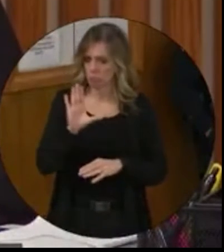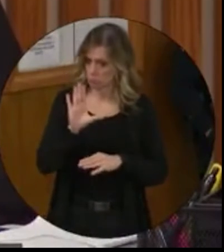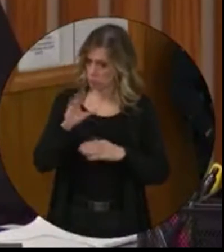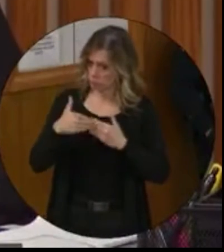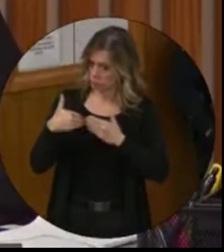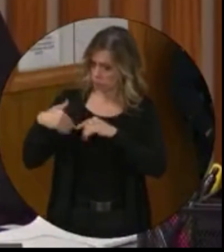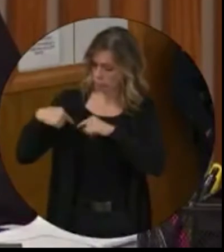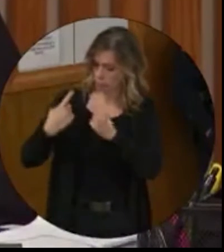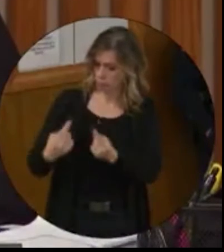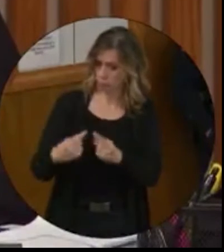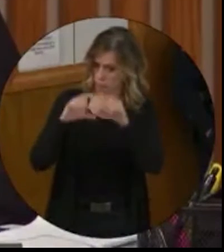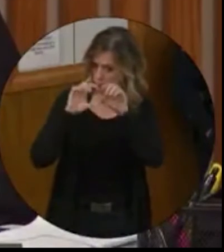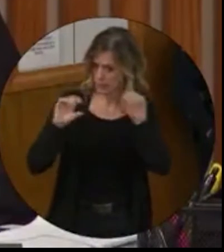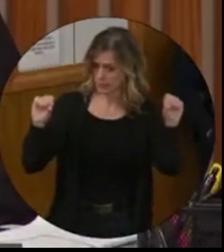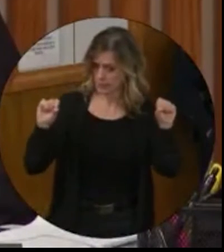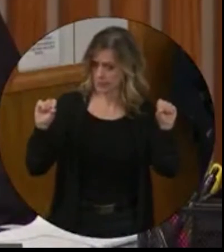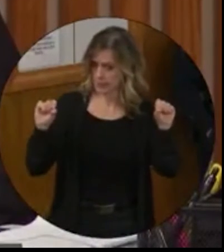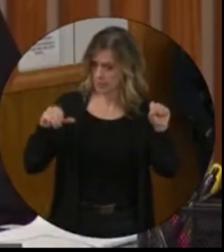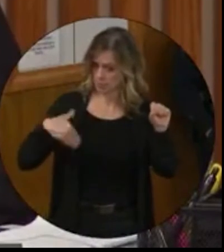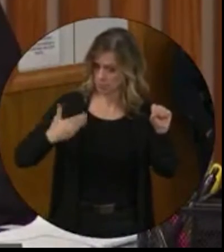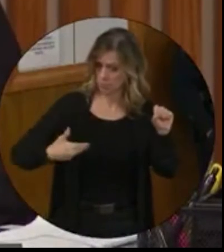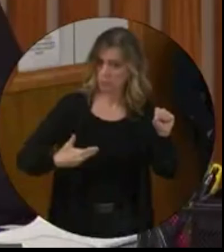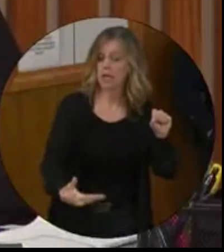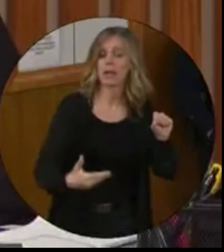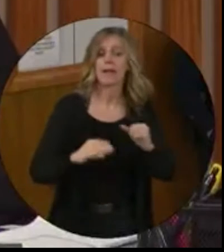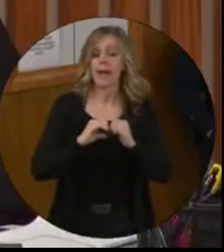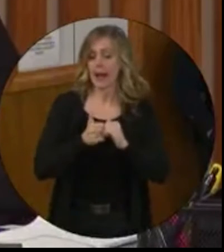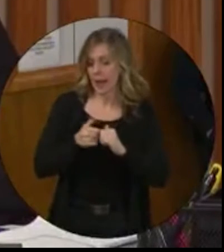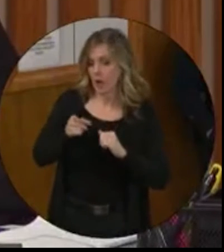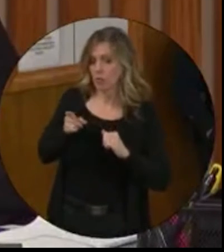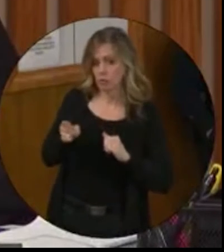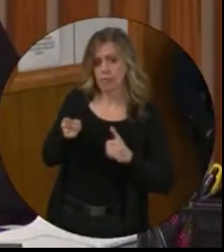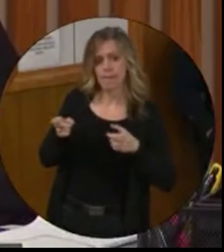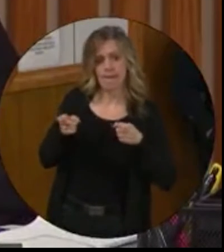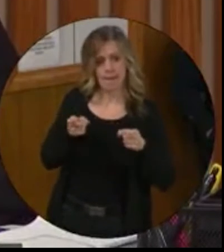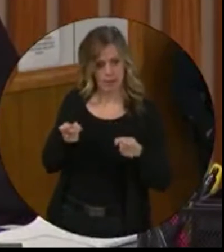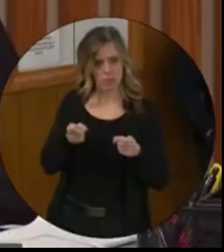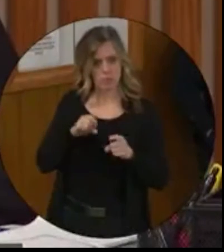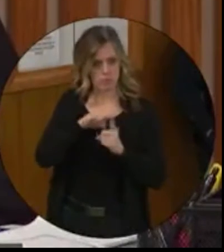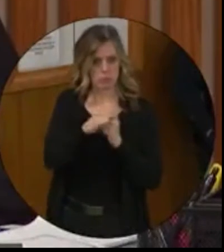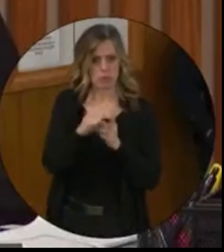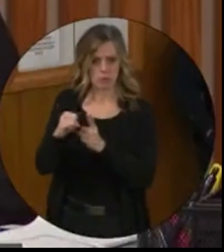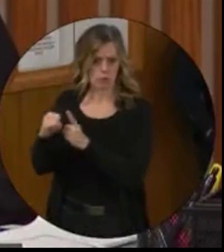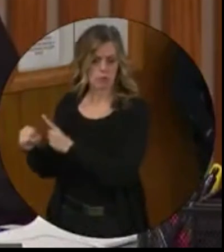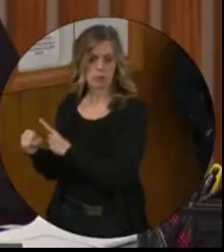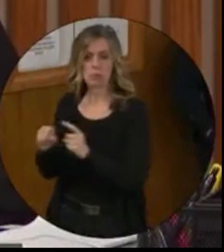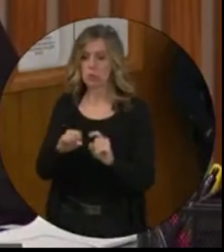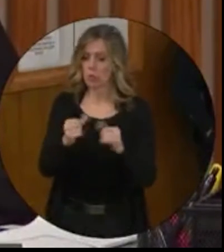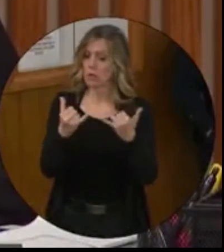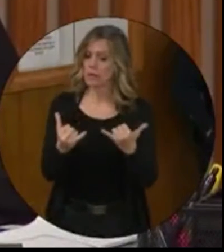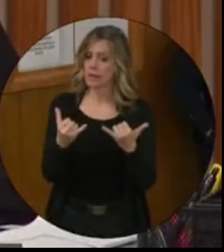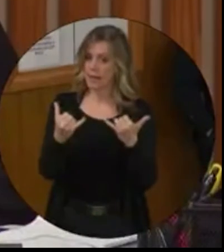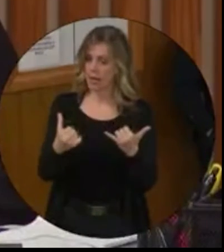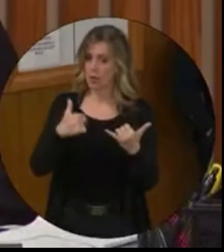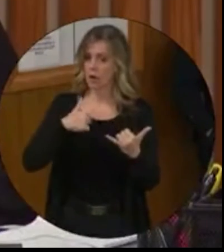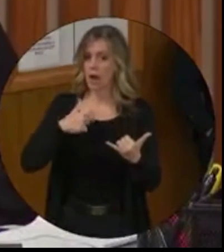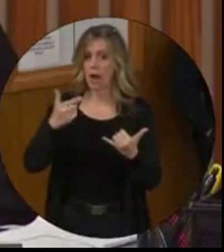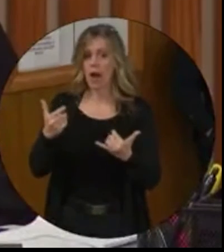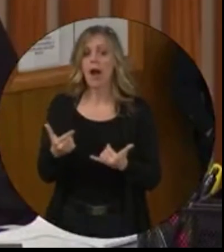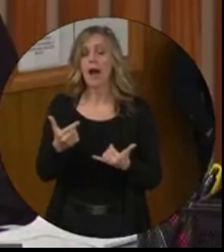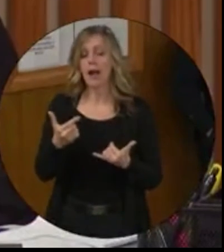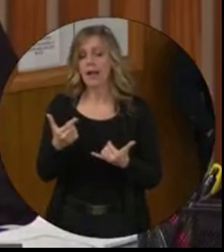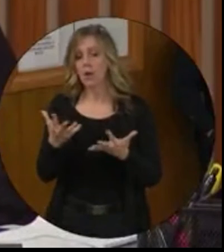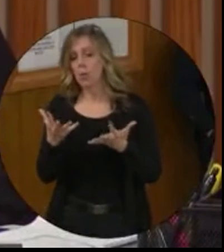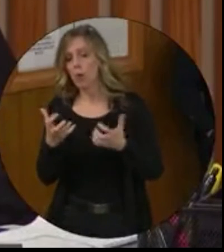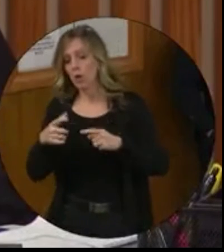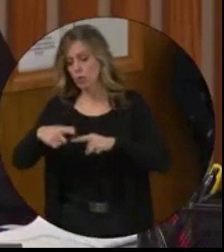and the way that she has handled things. And at this time, I would like to table this motion.